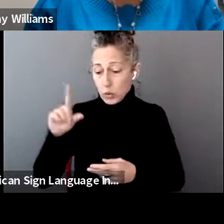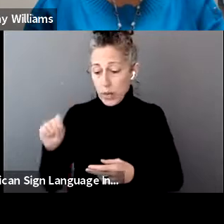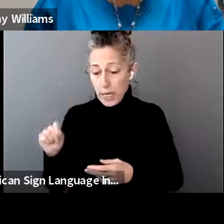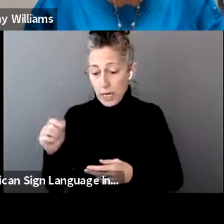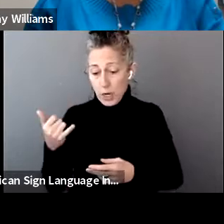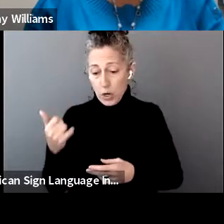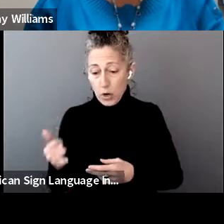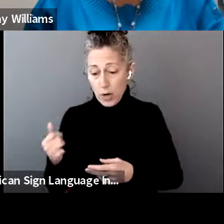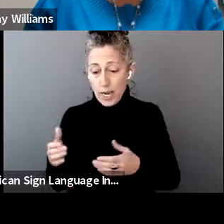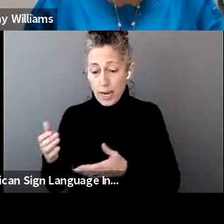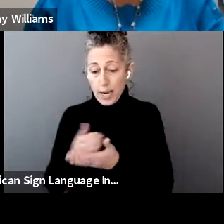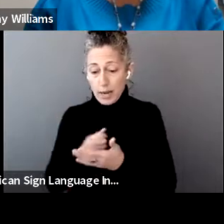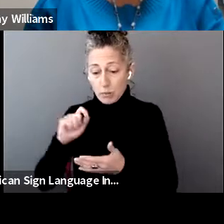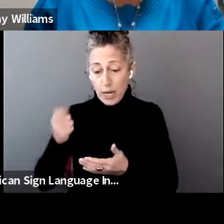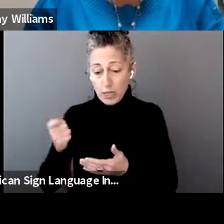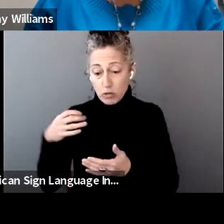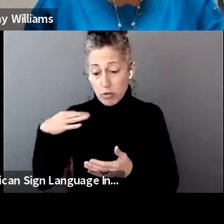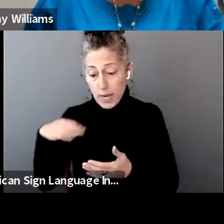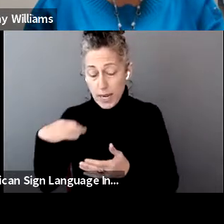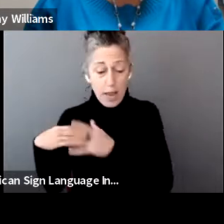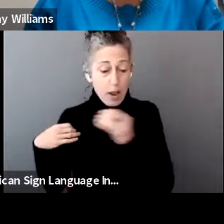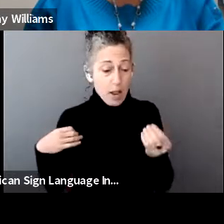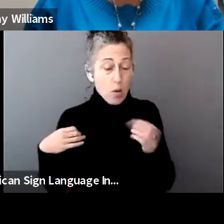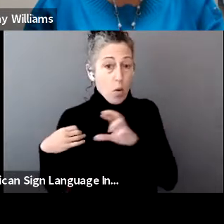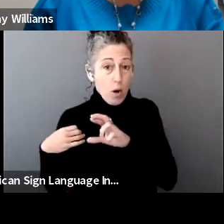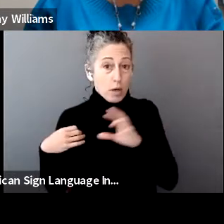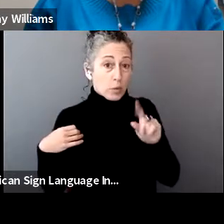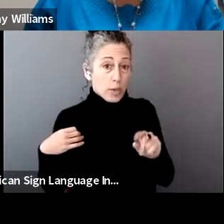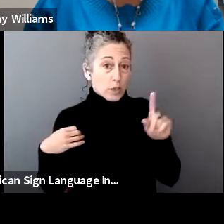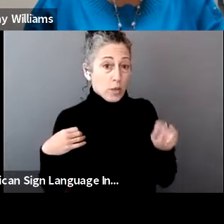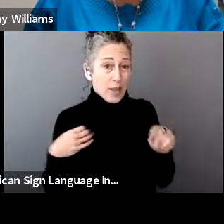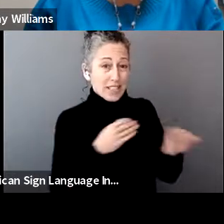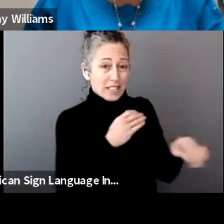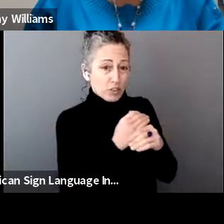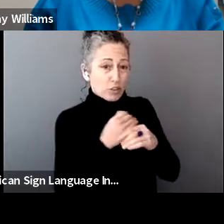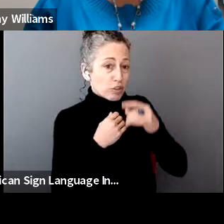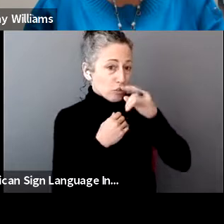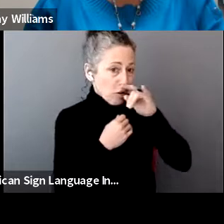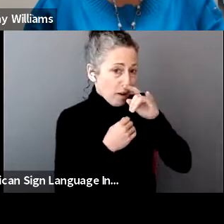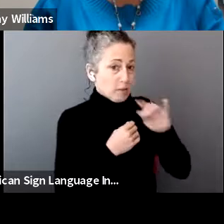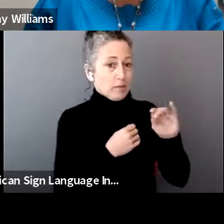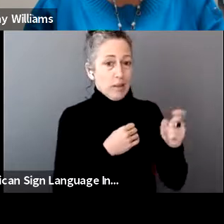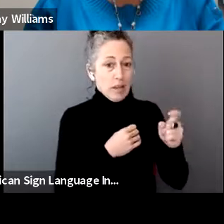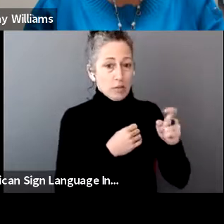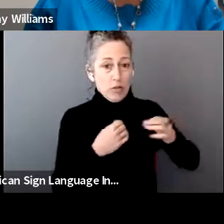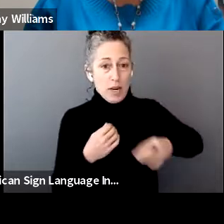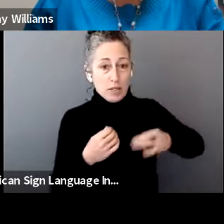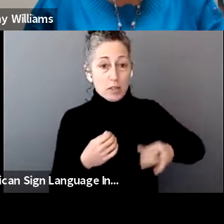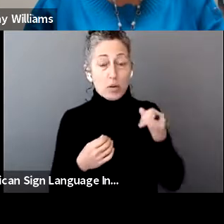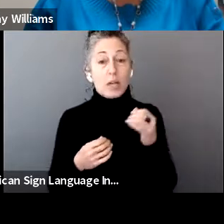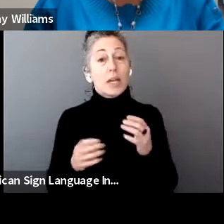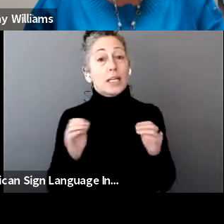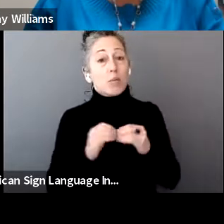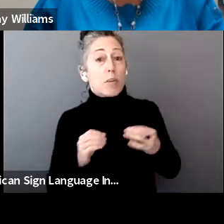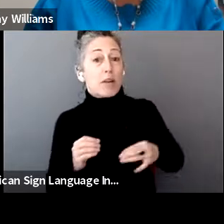credit and or the 2020 additional child tax credit. So if that will be more beneficial to them to